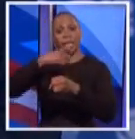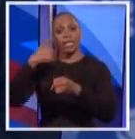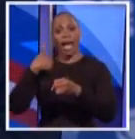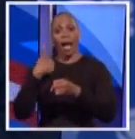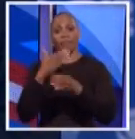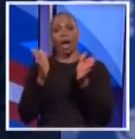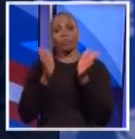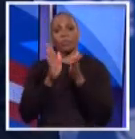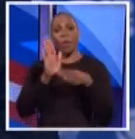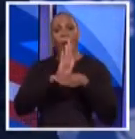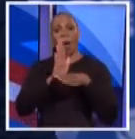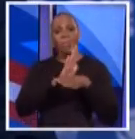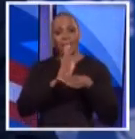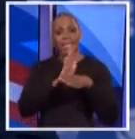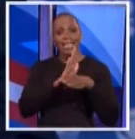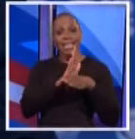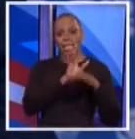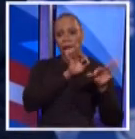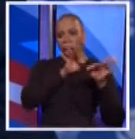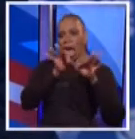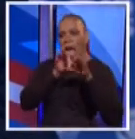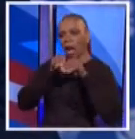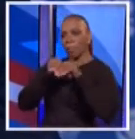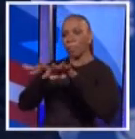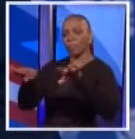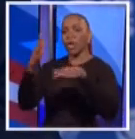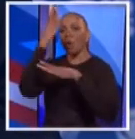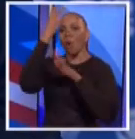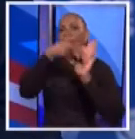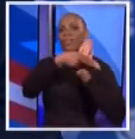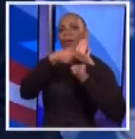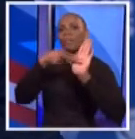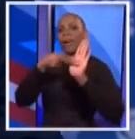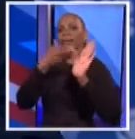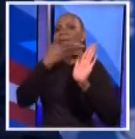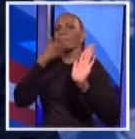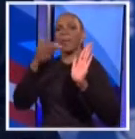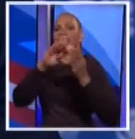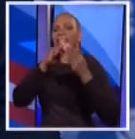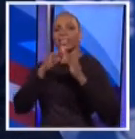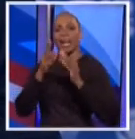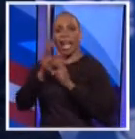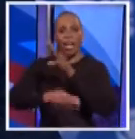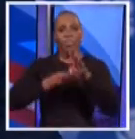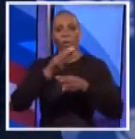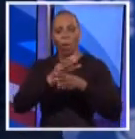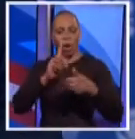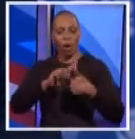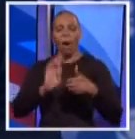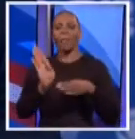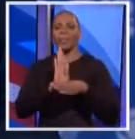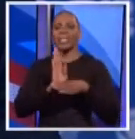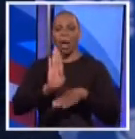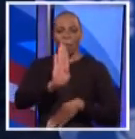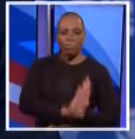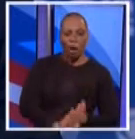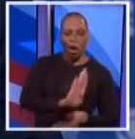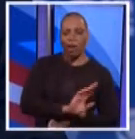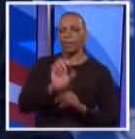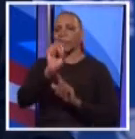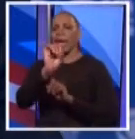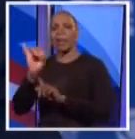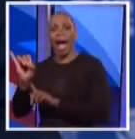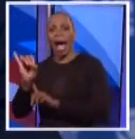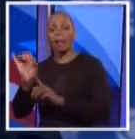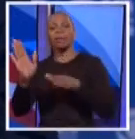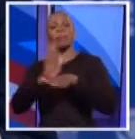businesses on the road because they are branding the greatest city in the world. Businesses in Brooklyn and Staten Island, these are businesses that